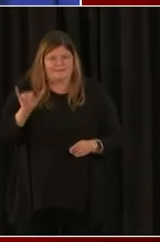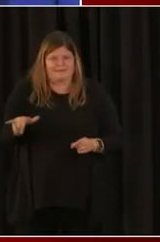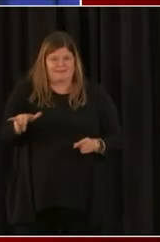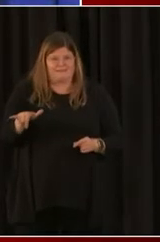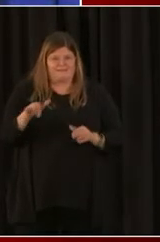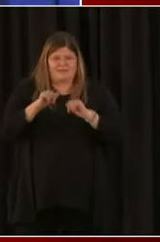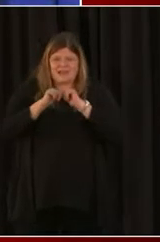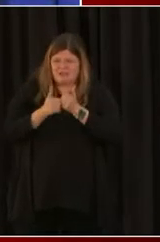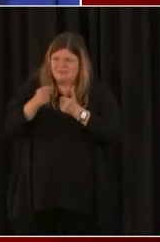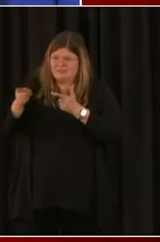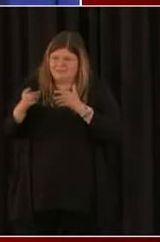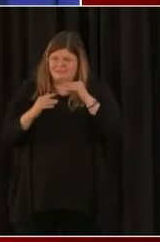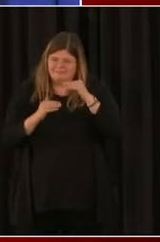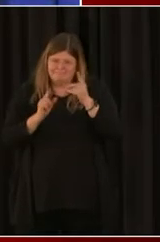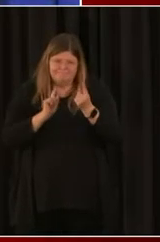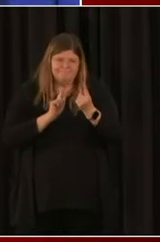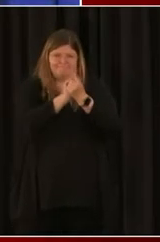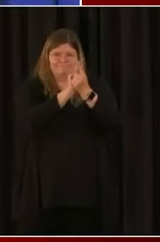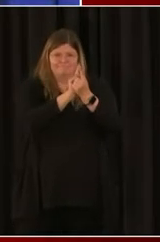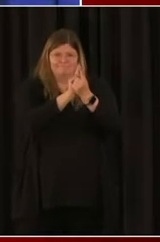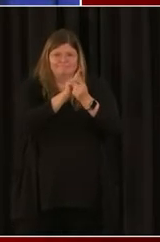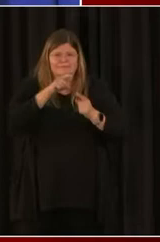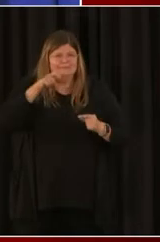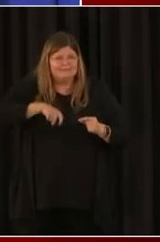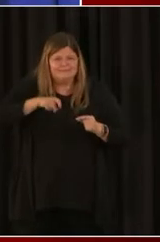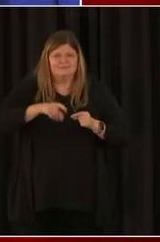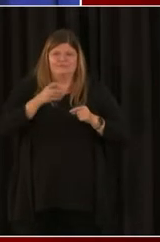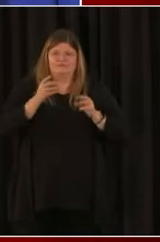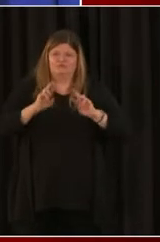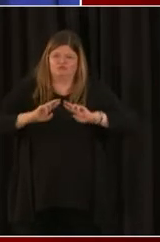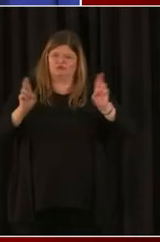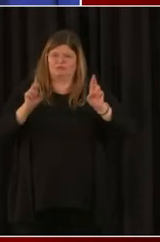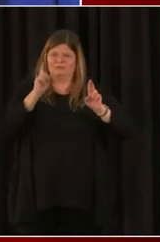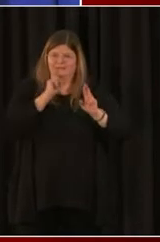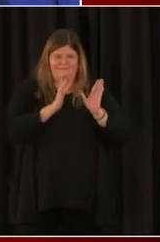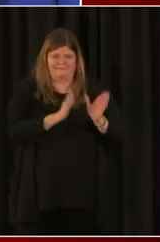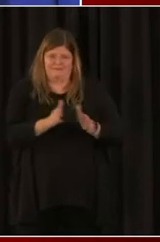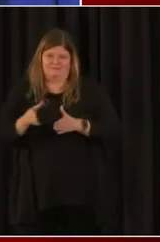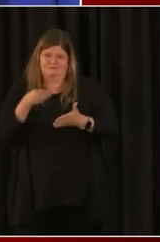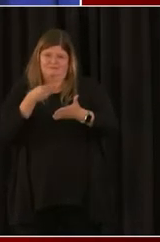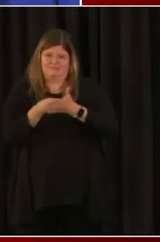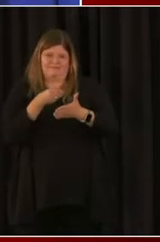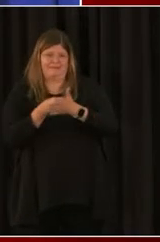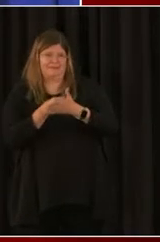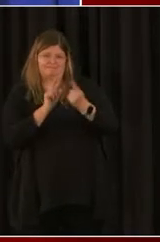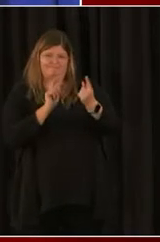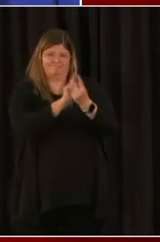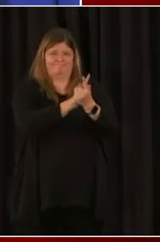best prepared to come to your financial institution in order to be PPP ready.